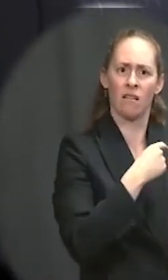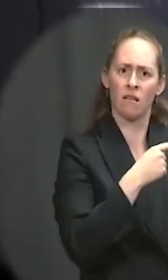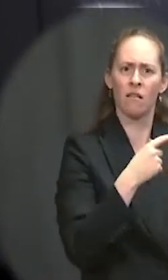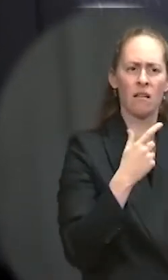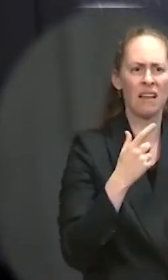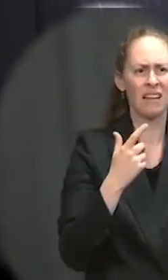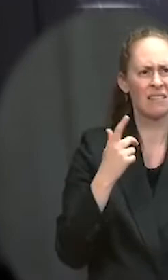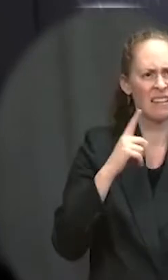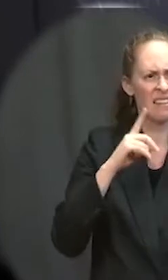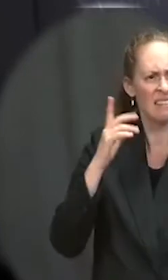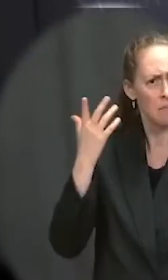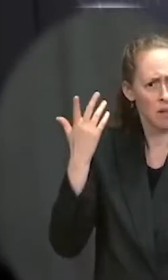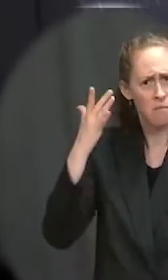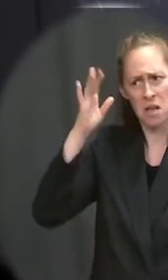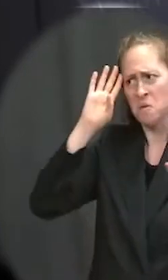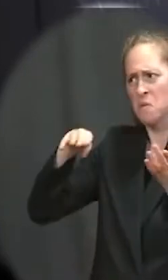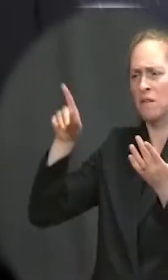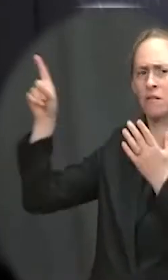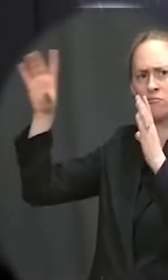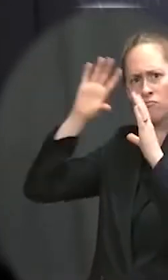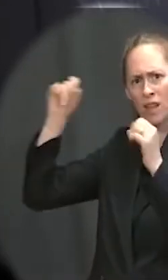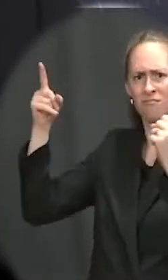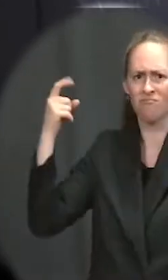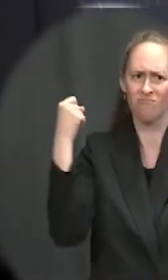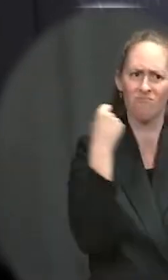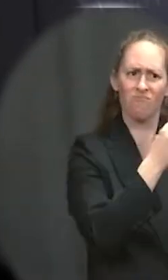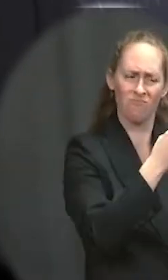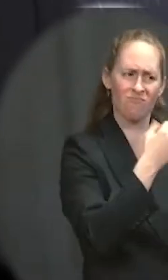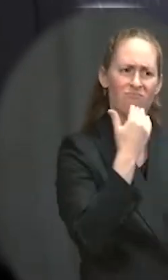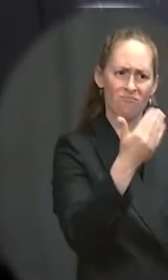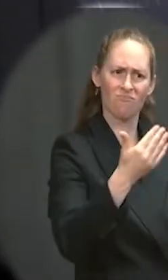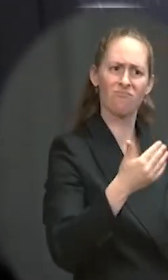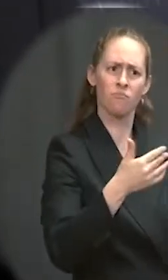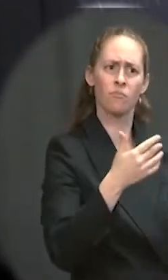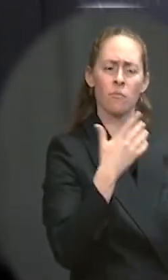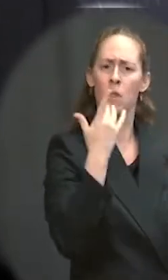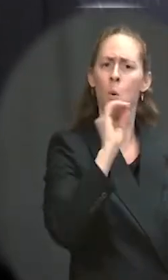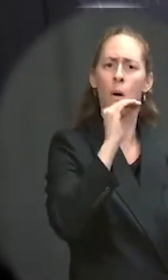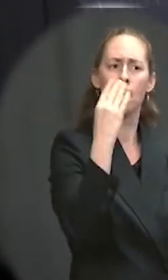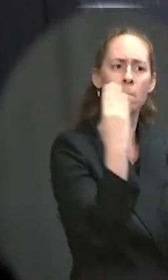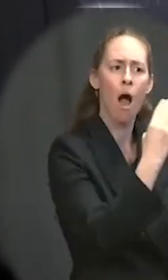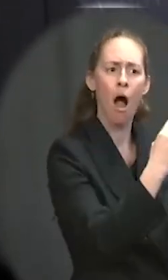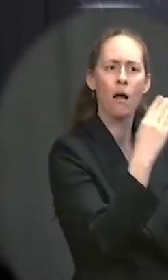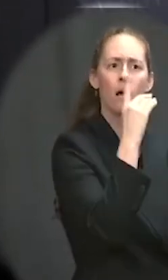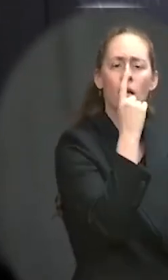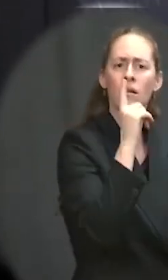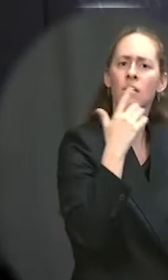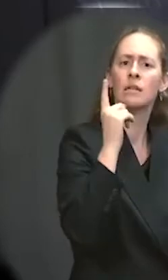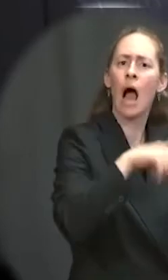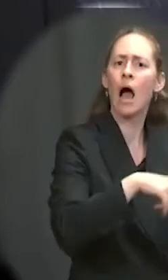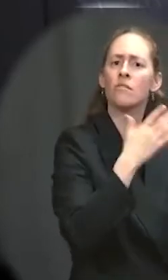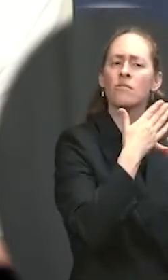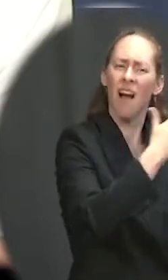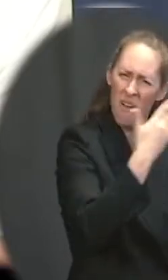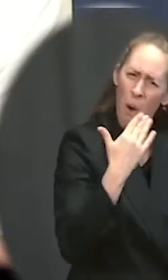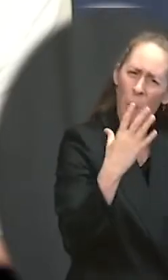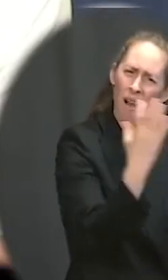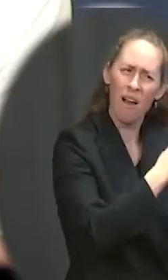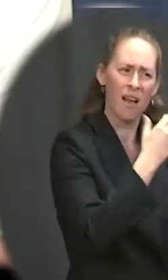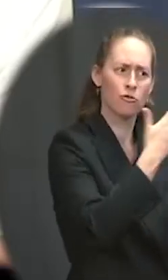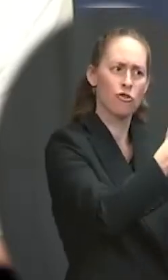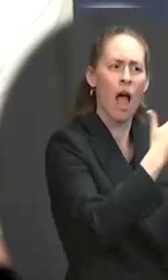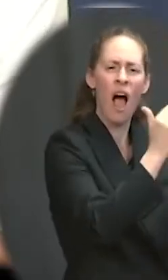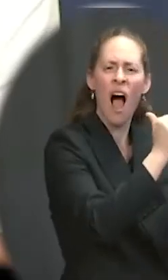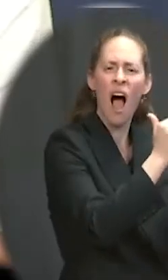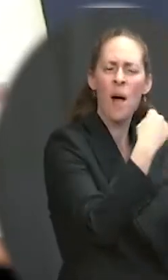he will ensure there are no patents standing in the way of other countries and companies mass producing these lifesaving vaccines? That has been his